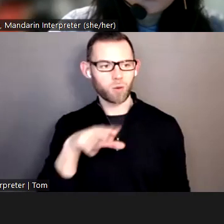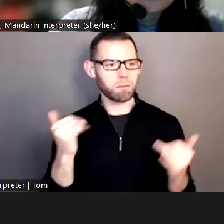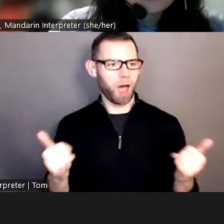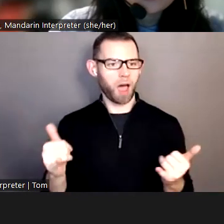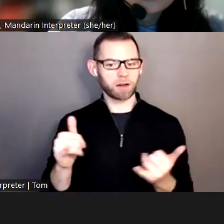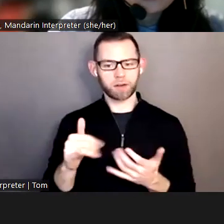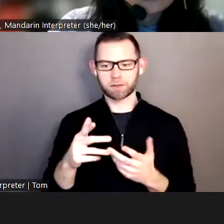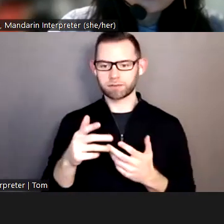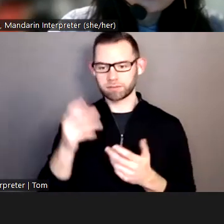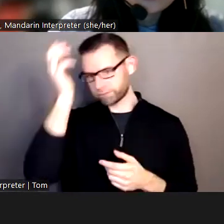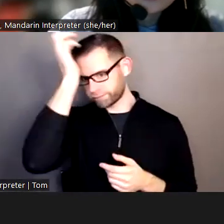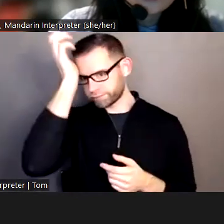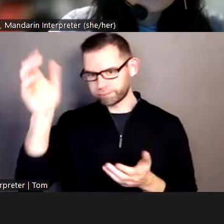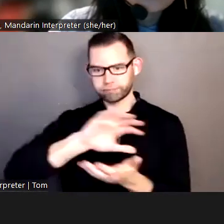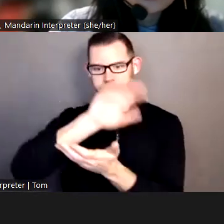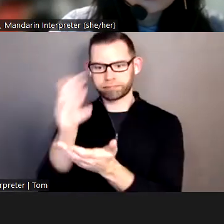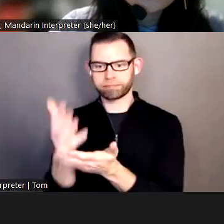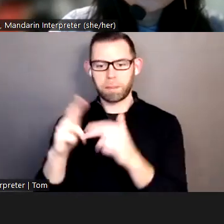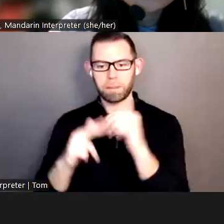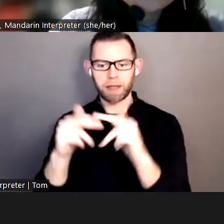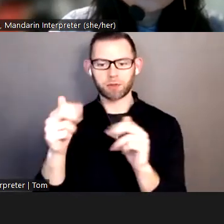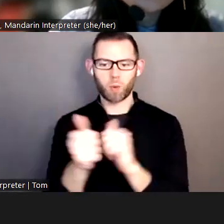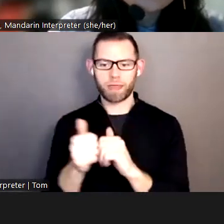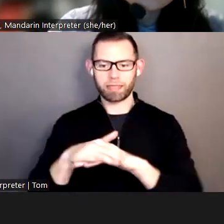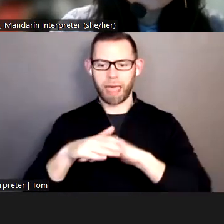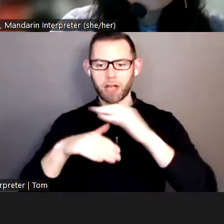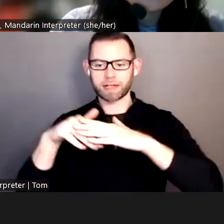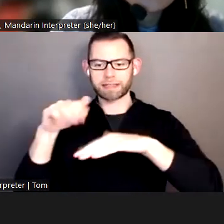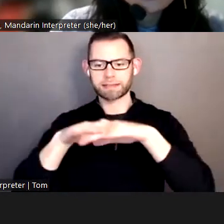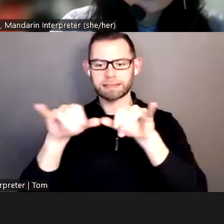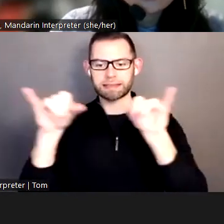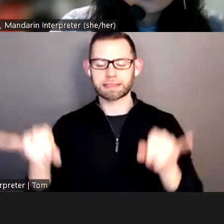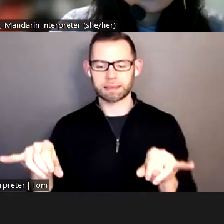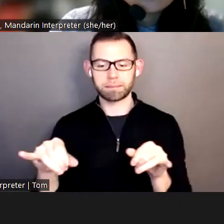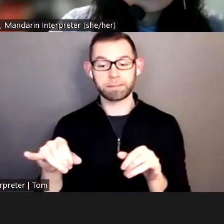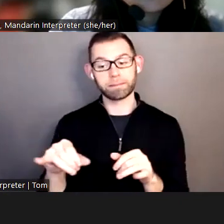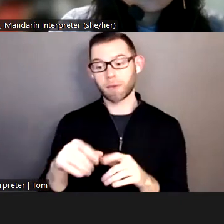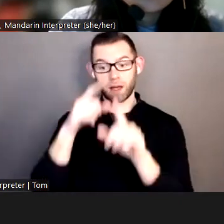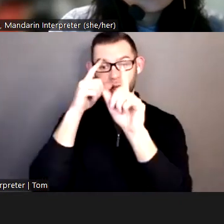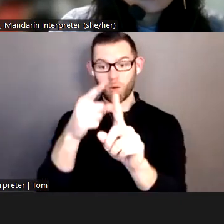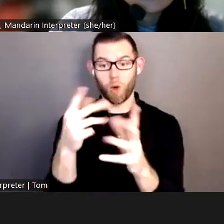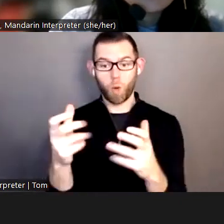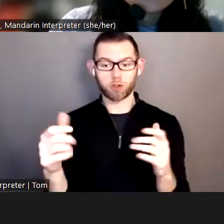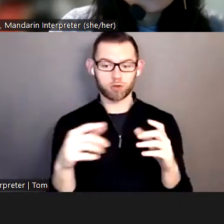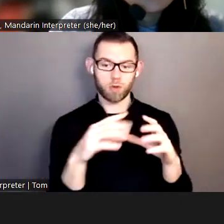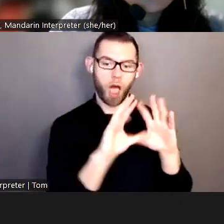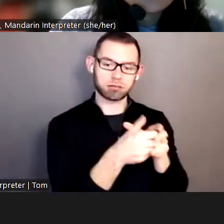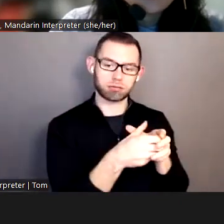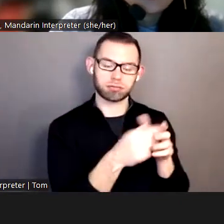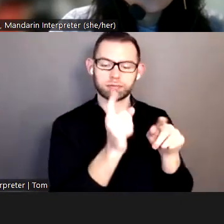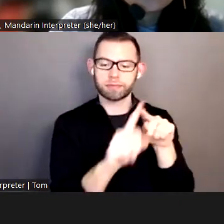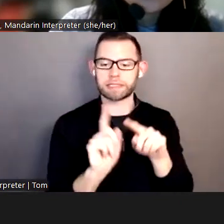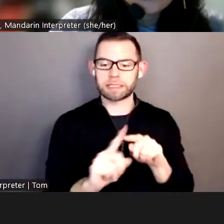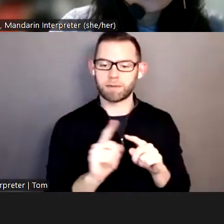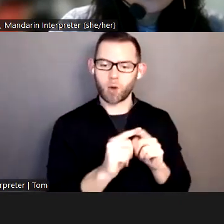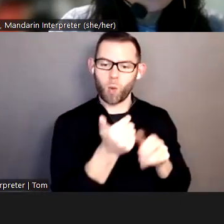using a layering system designed to safely isolate waste and monitor any leaks that can